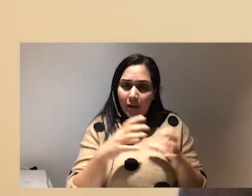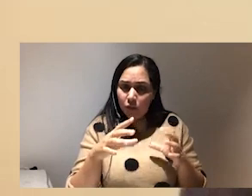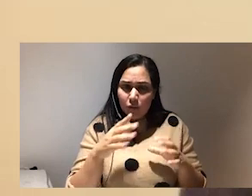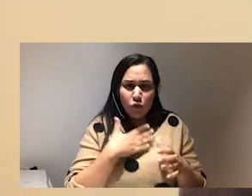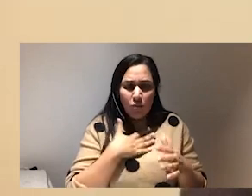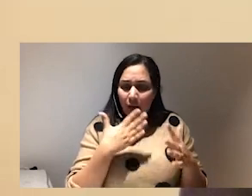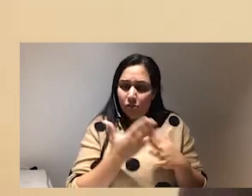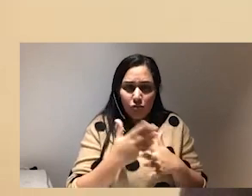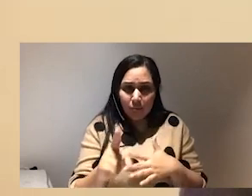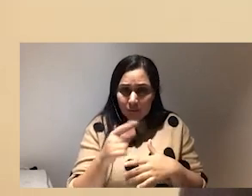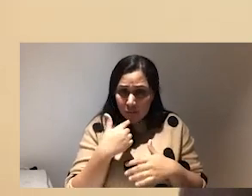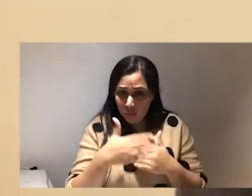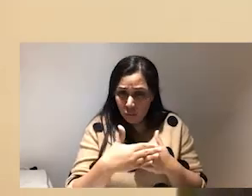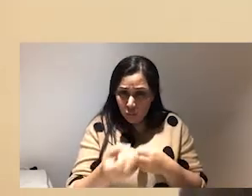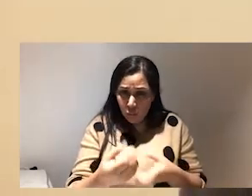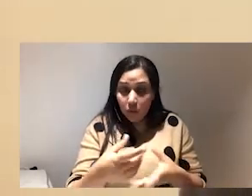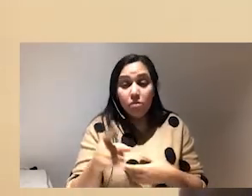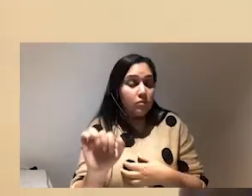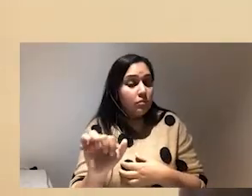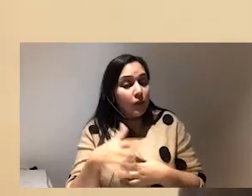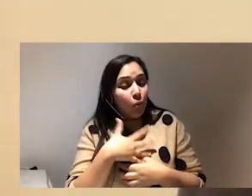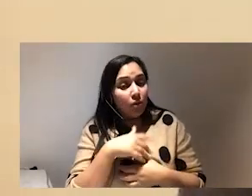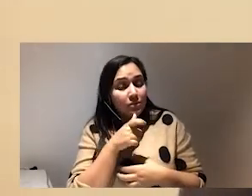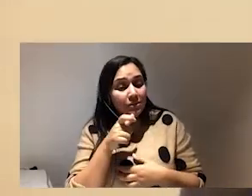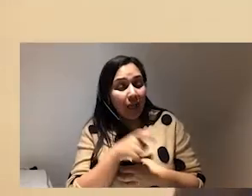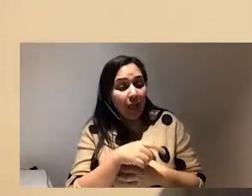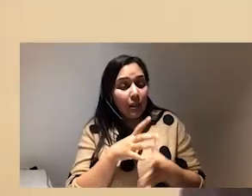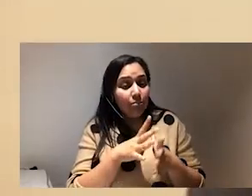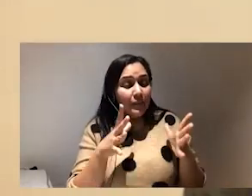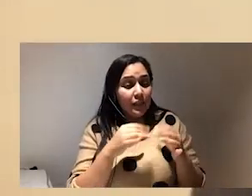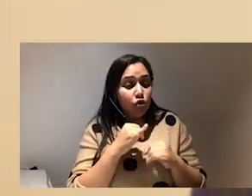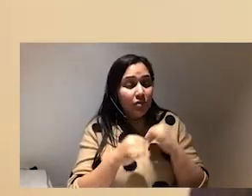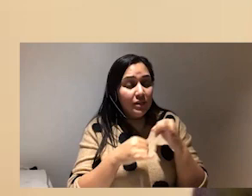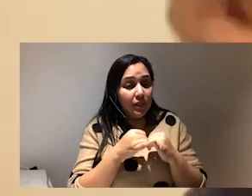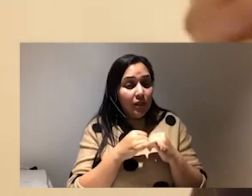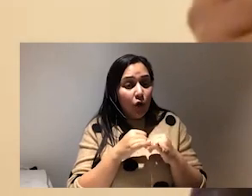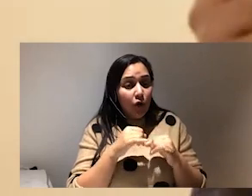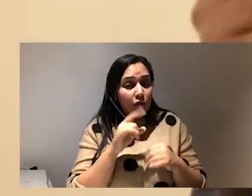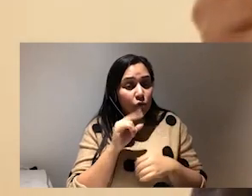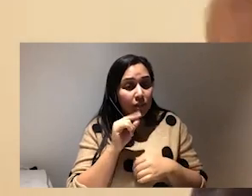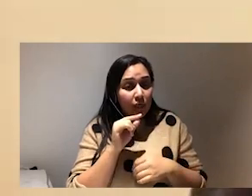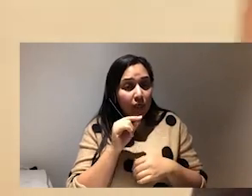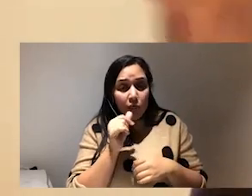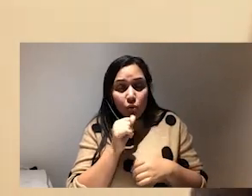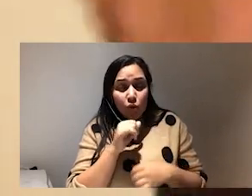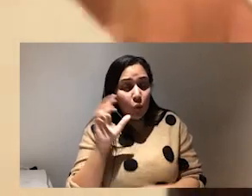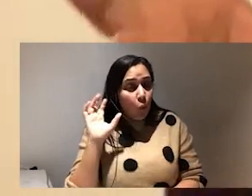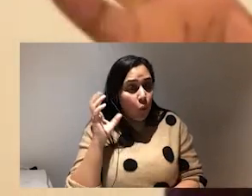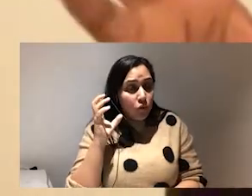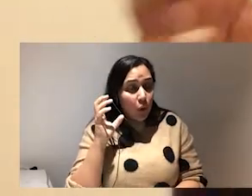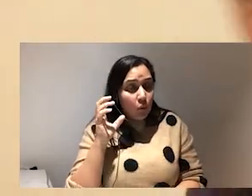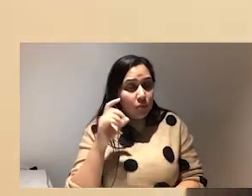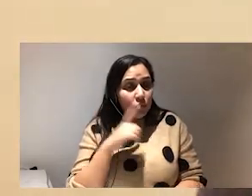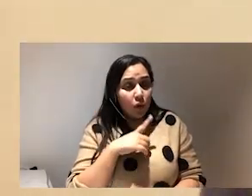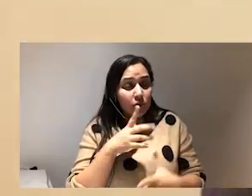have more and i was going to say um the biggest um critique of going of twitter using audio um because they wanted to compete